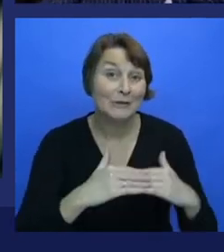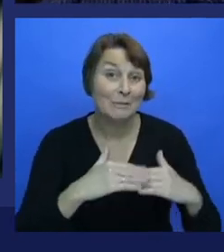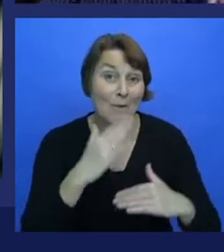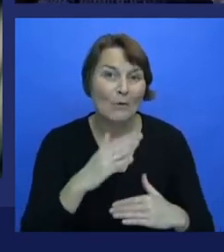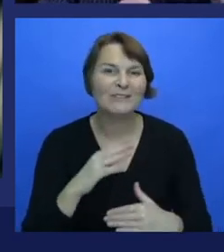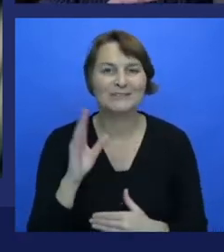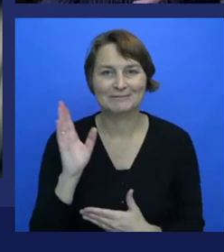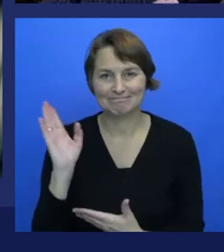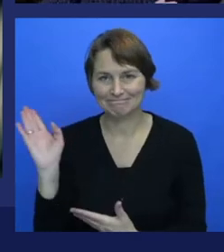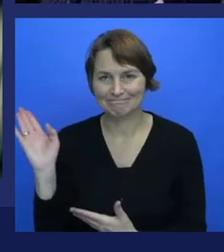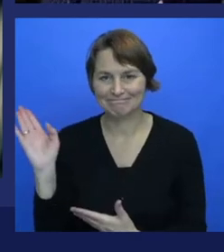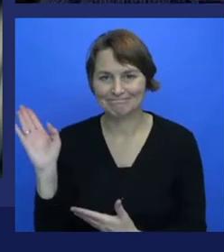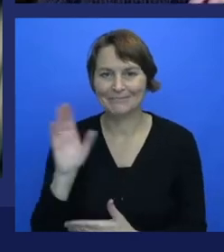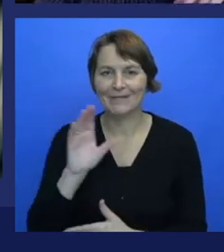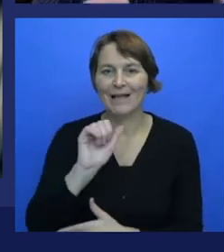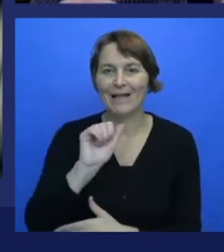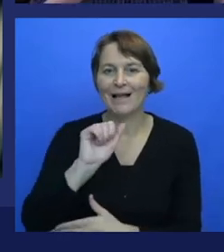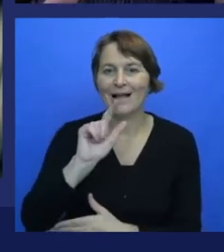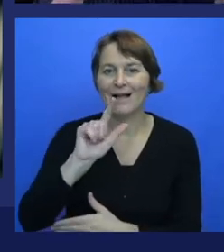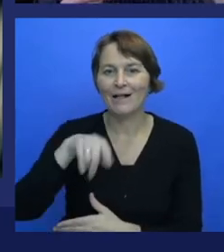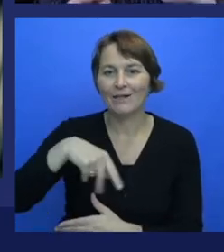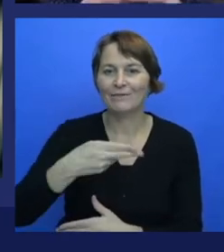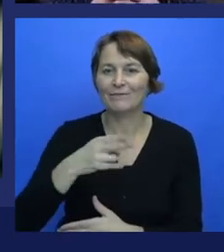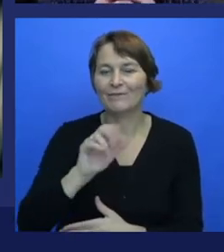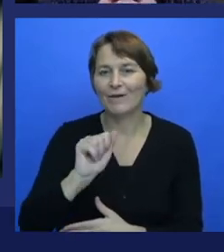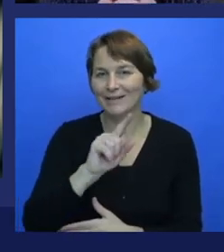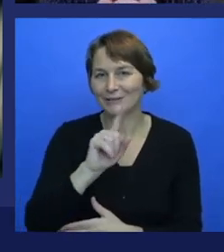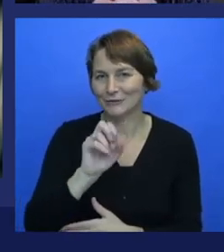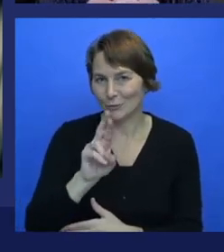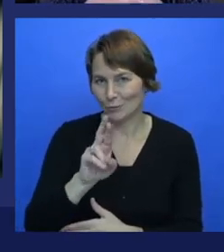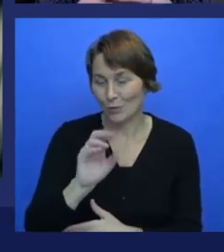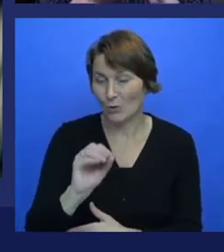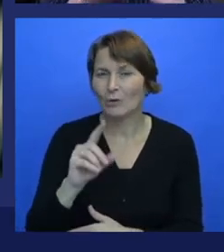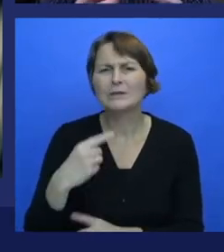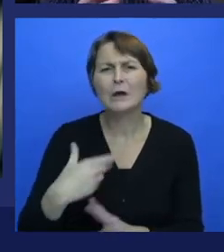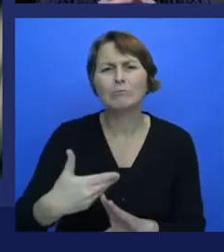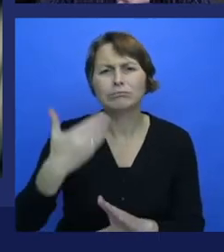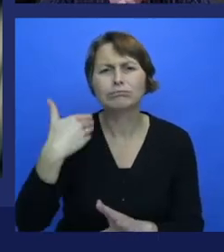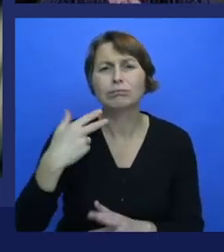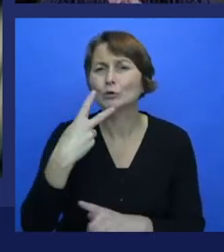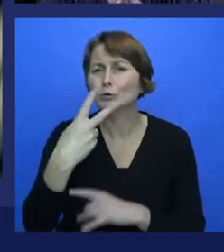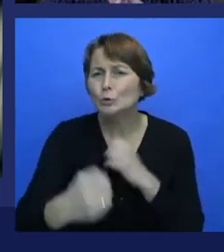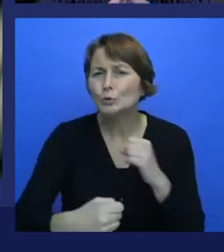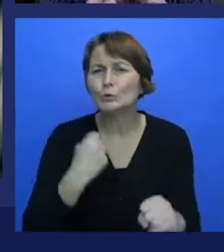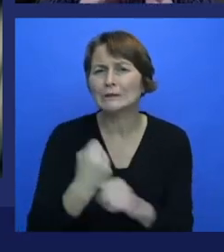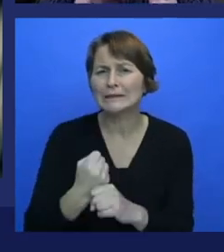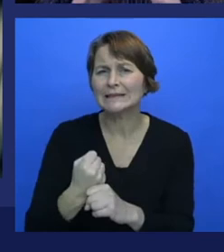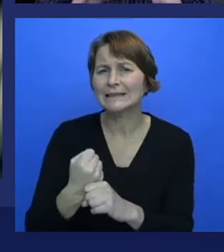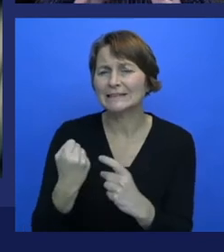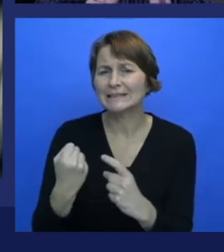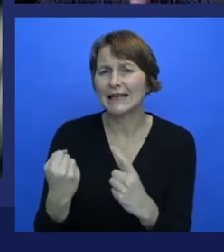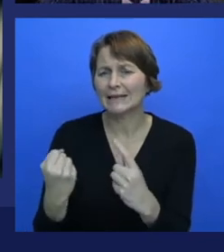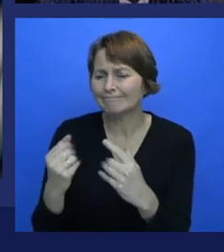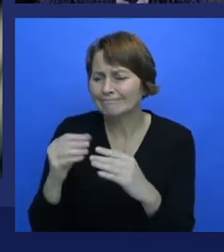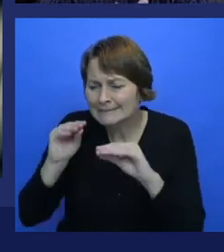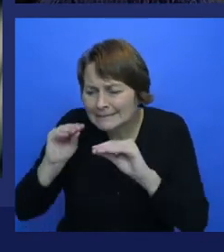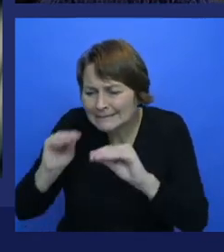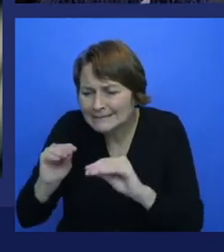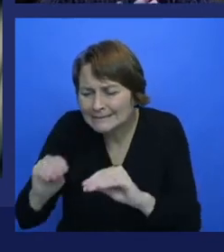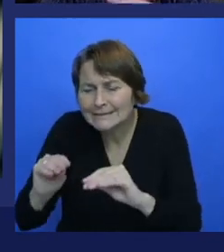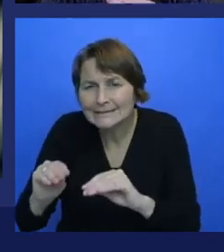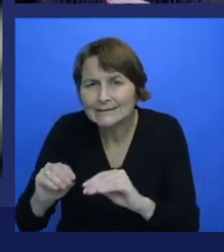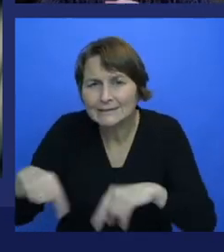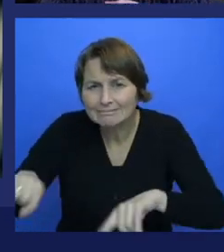did with AlphaGo, which took a couple of years to build. It was sort of a very traditional training model. And here with AlphaZero, they used a much more